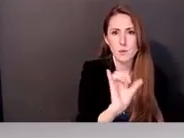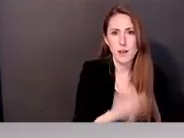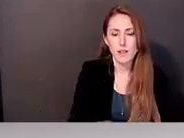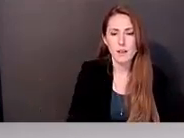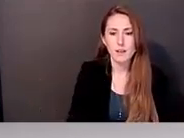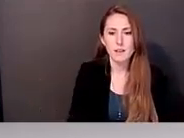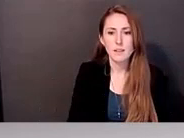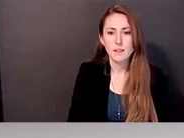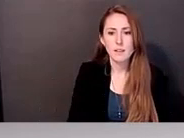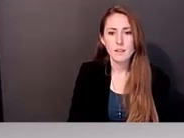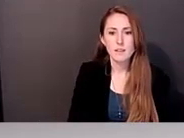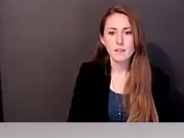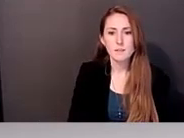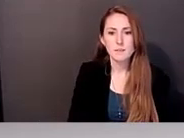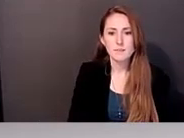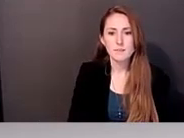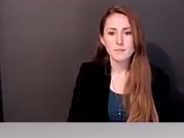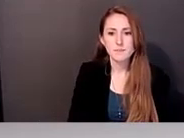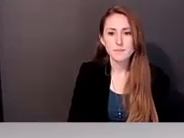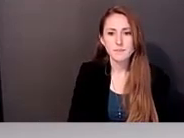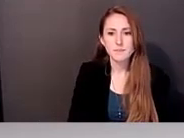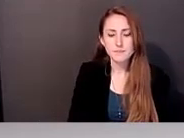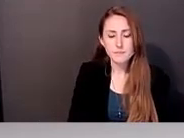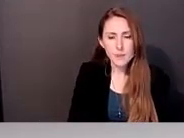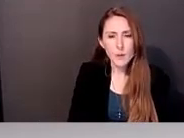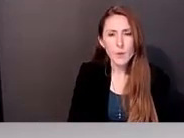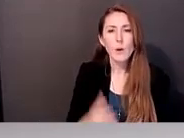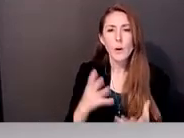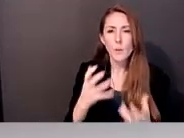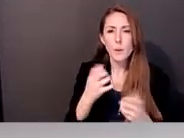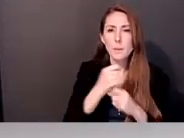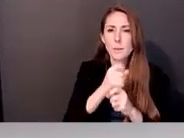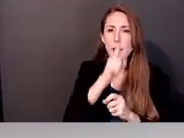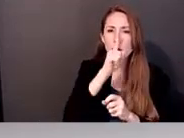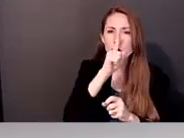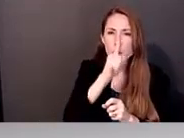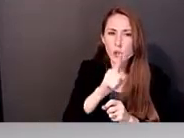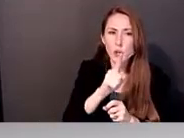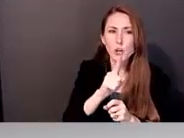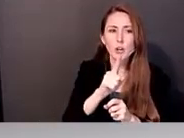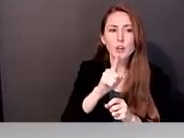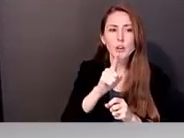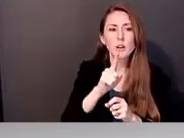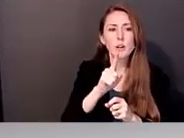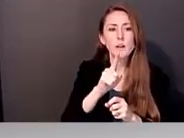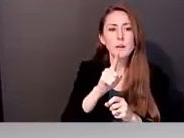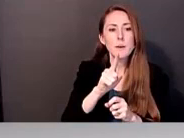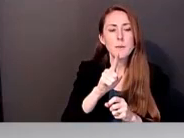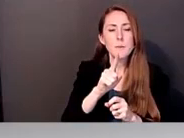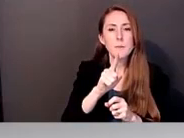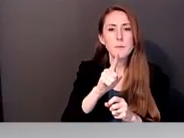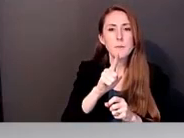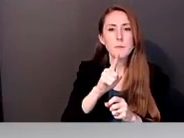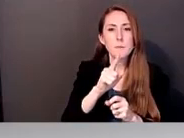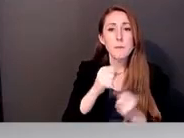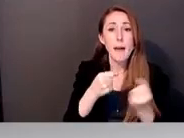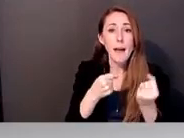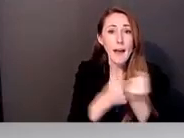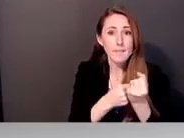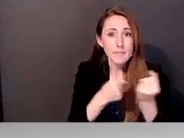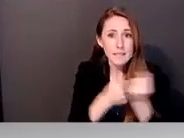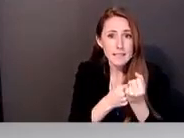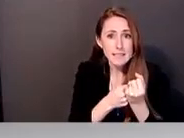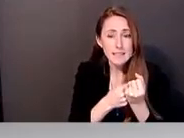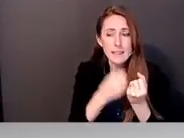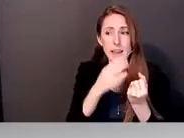there to sort of make sure that advocacy, you know, uh, a line of advocacy and protections are